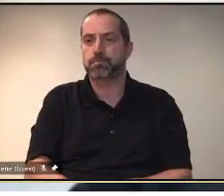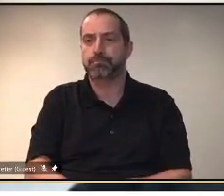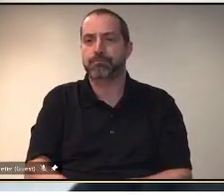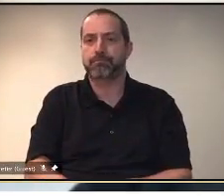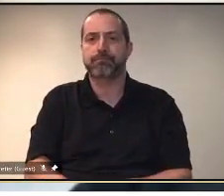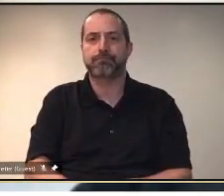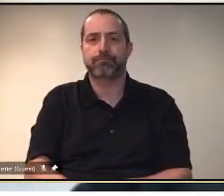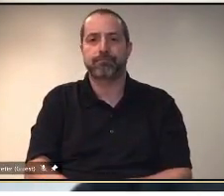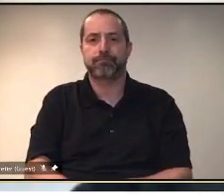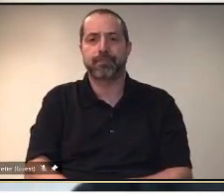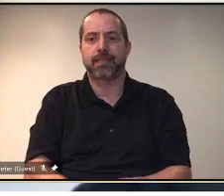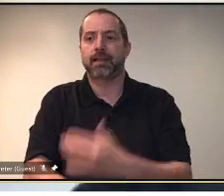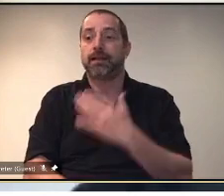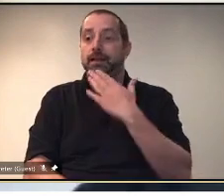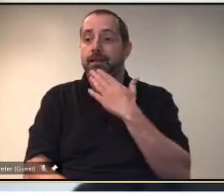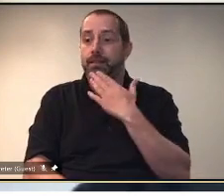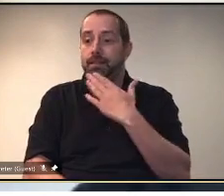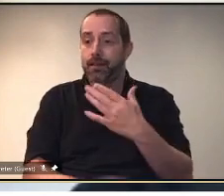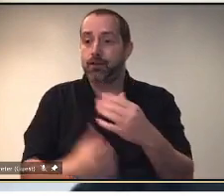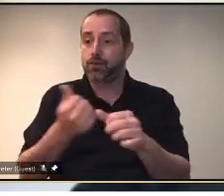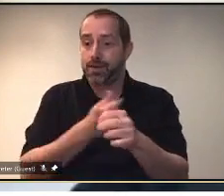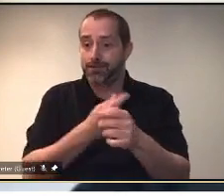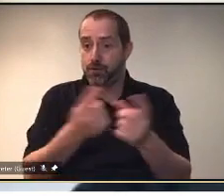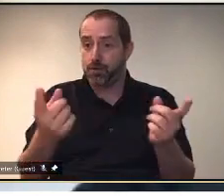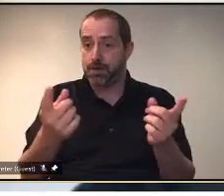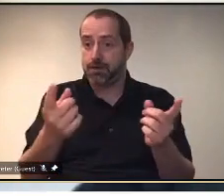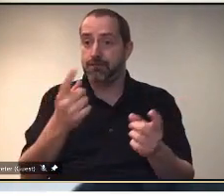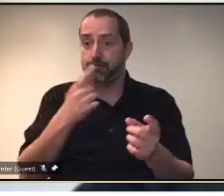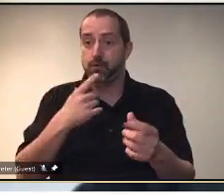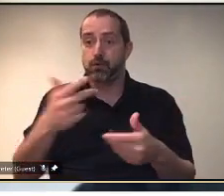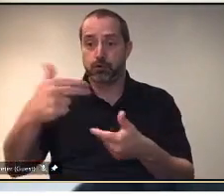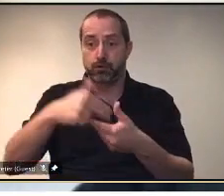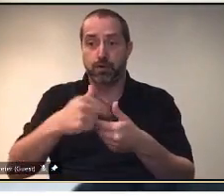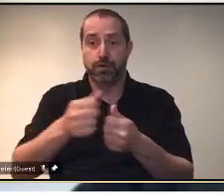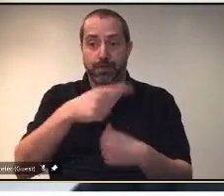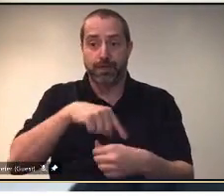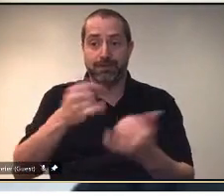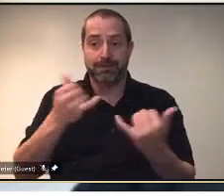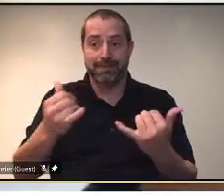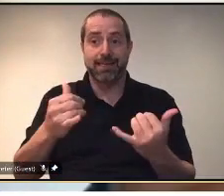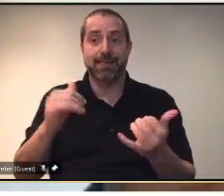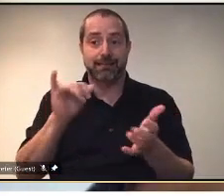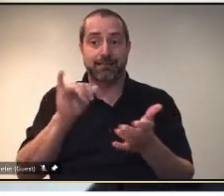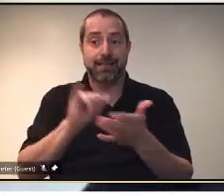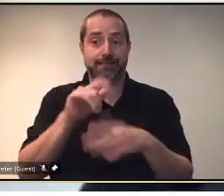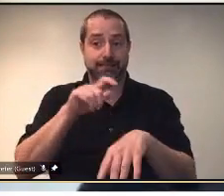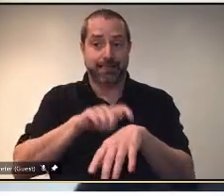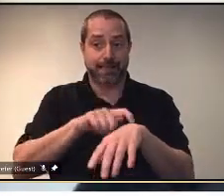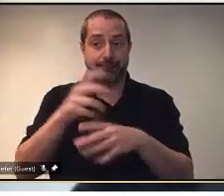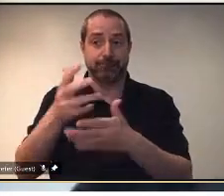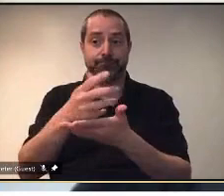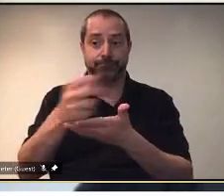everyone for taking the time to join us today that concludes our availability thank you